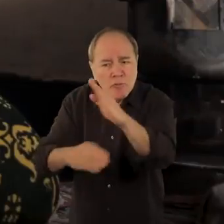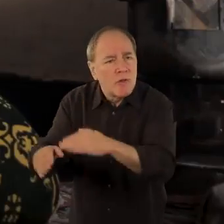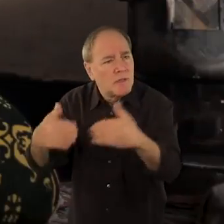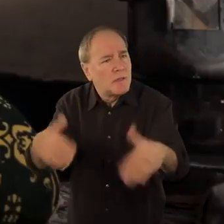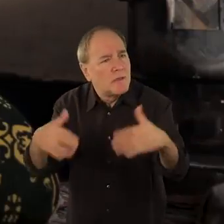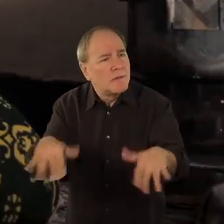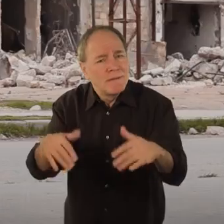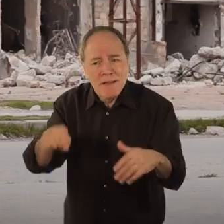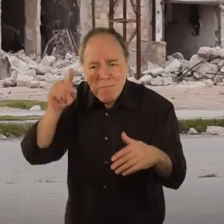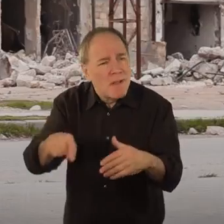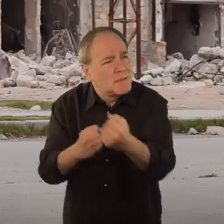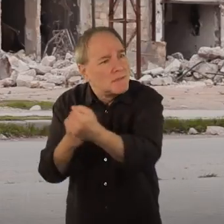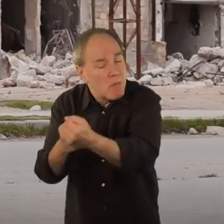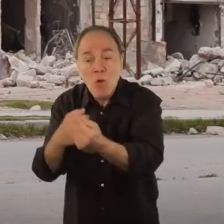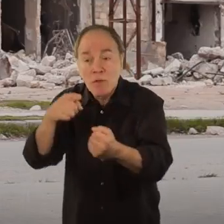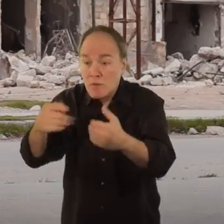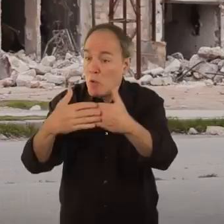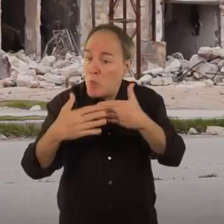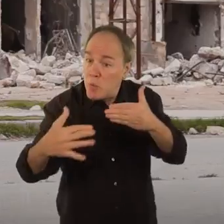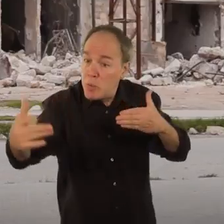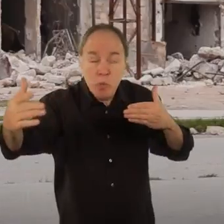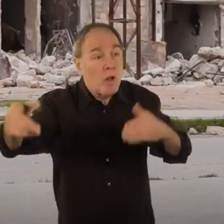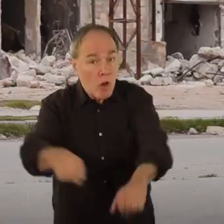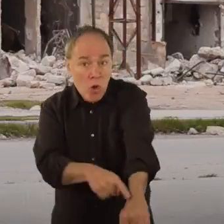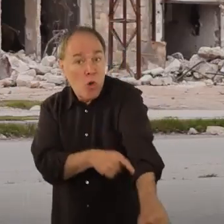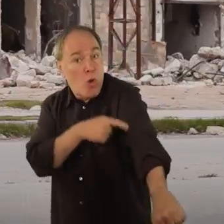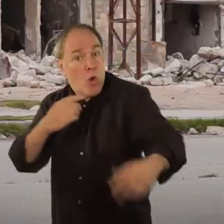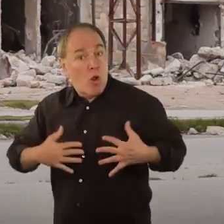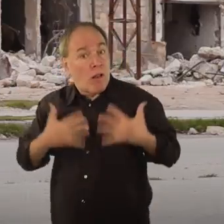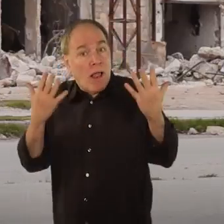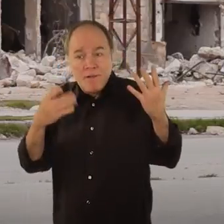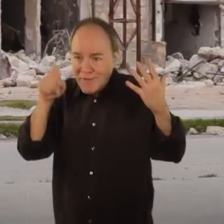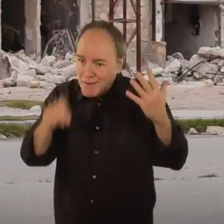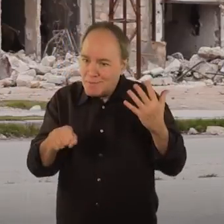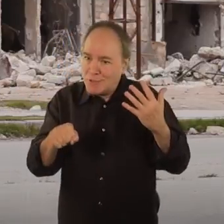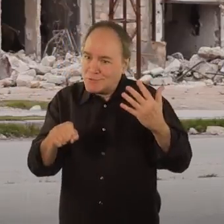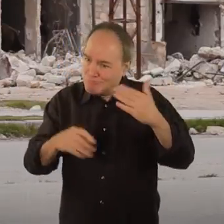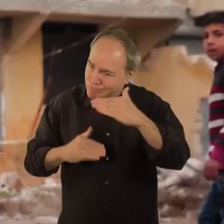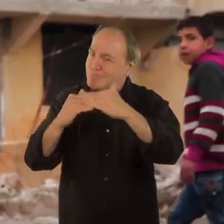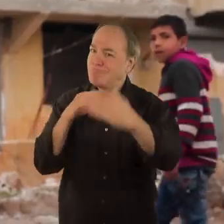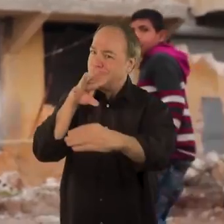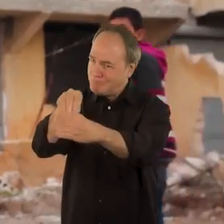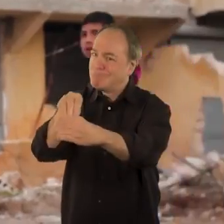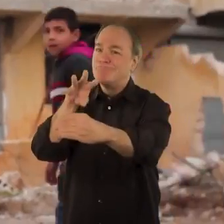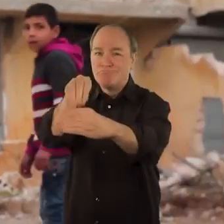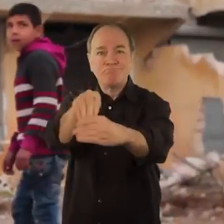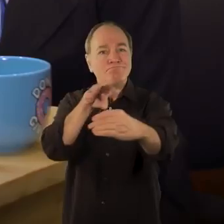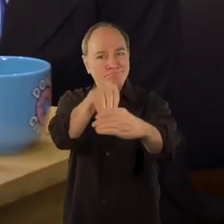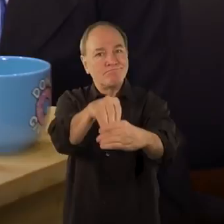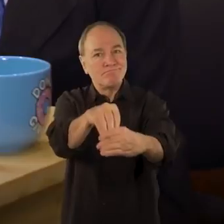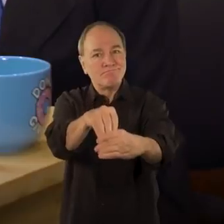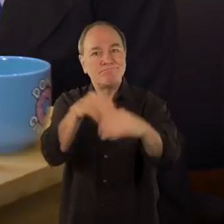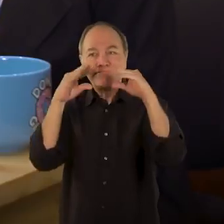big life ahead of them and they need to enjoy it to the best of their ability. Saja, who has one leg, plays football on crutches.